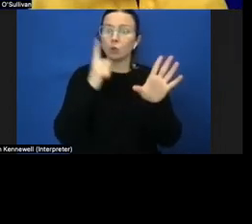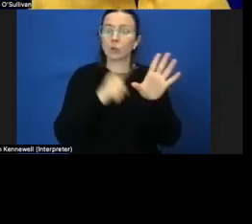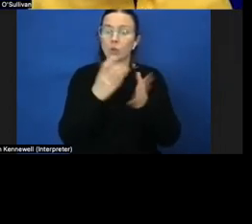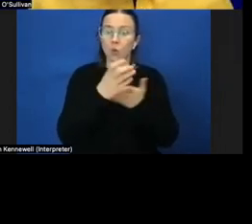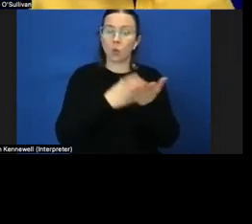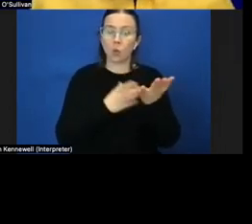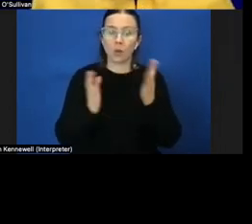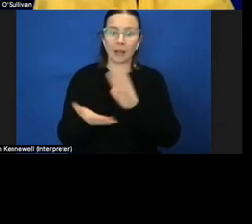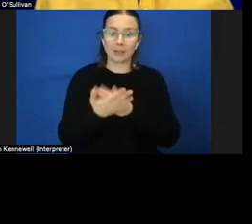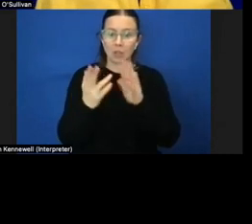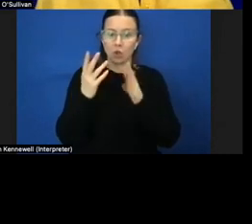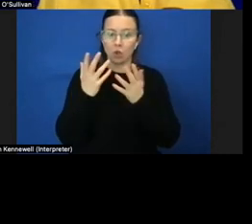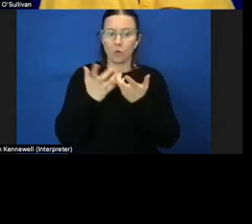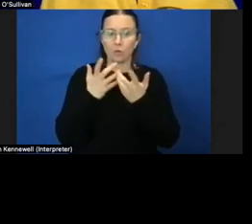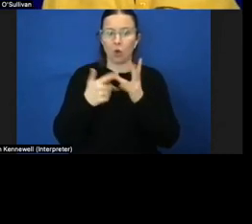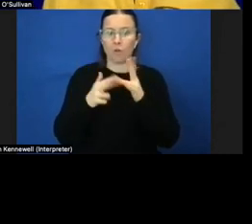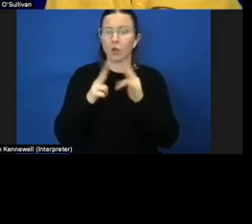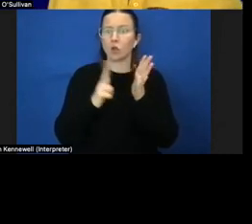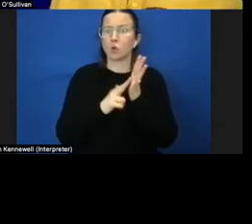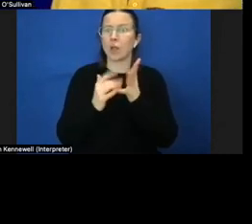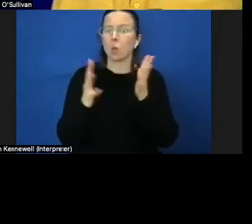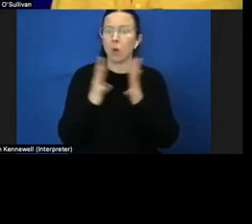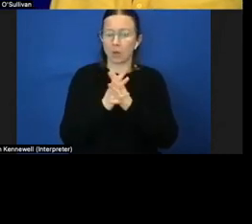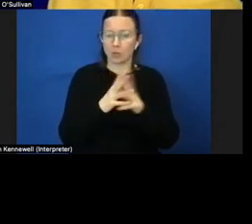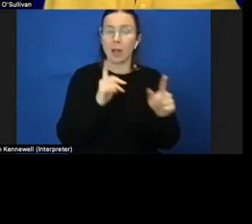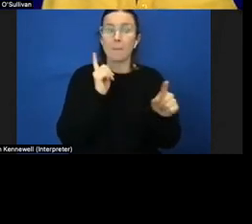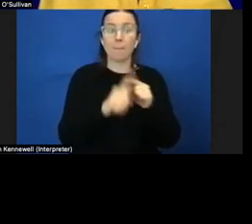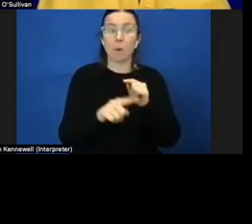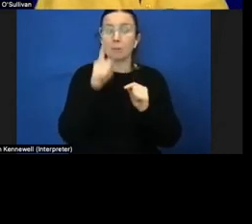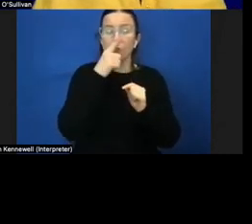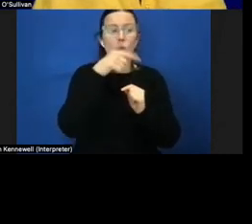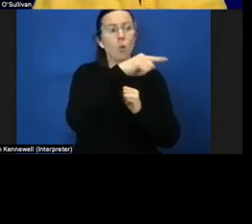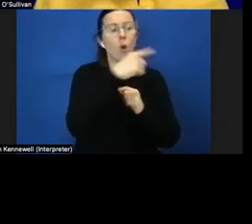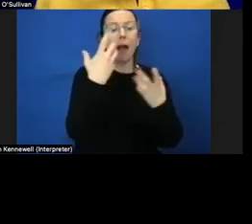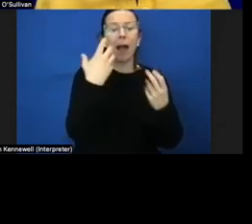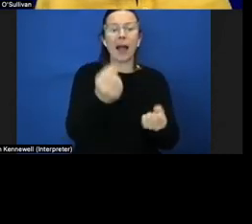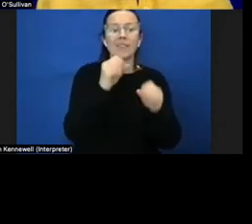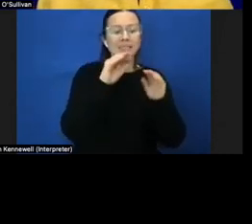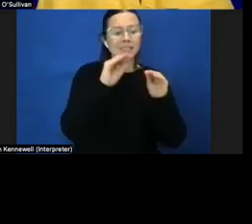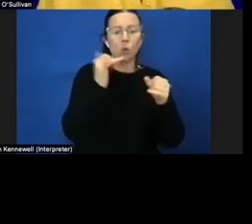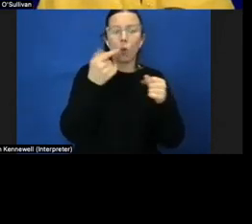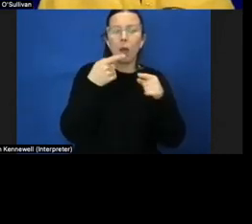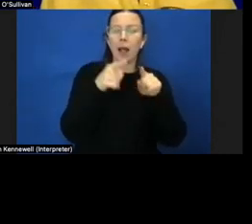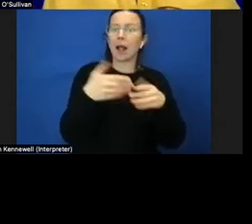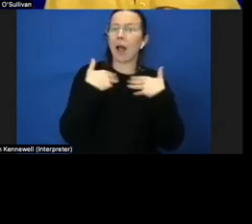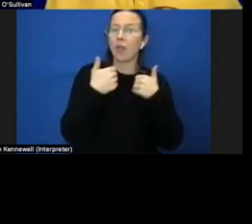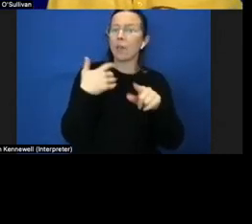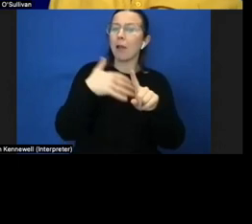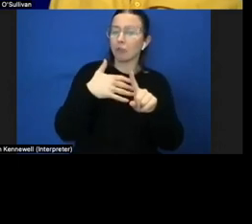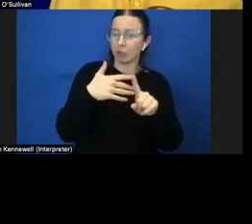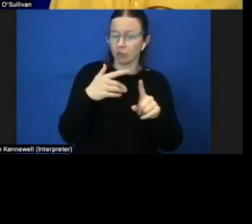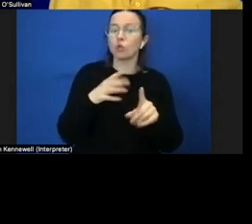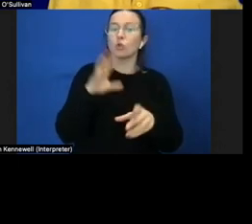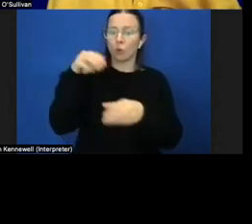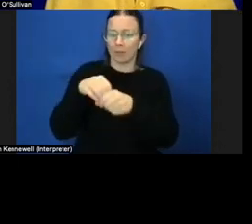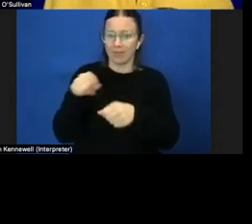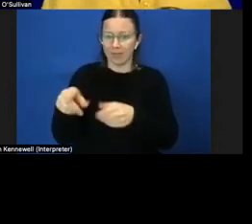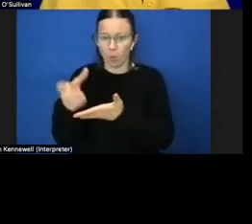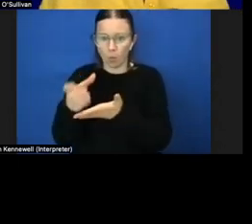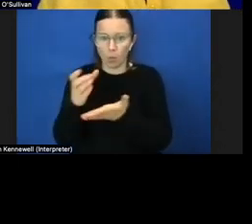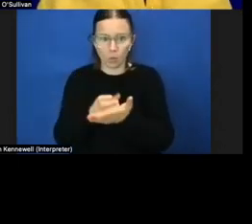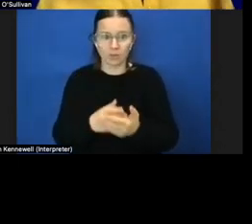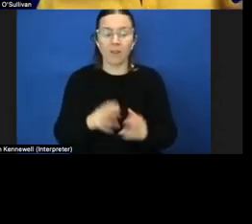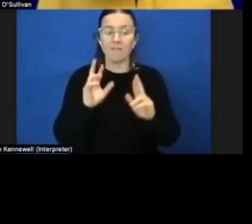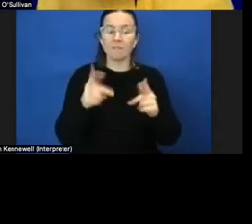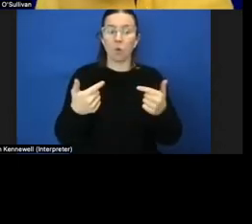university of new south wales most people have a teaching or an allied health background um to get into the course so for me